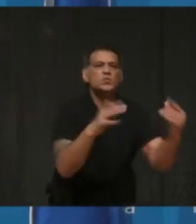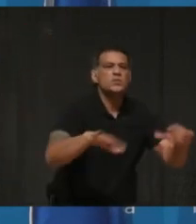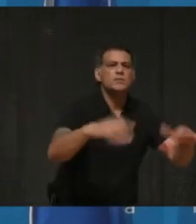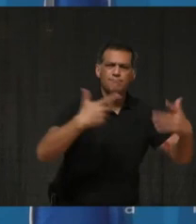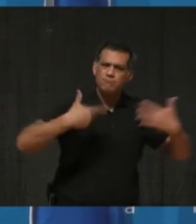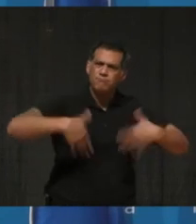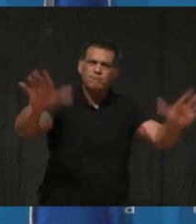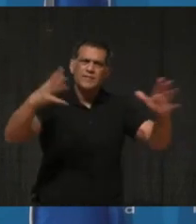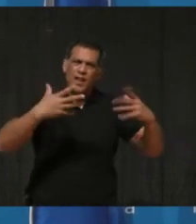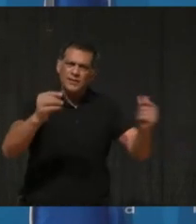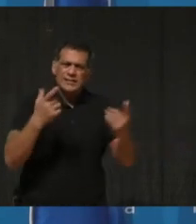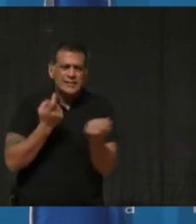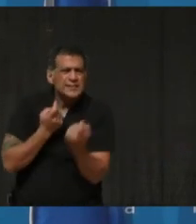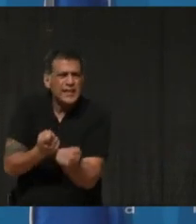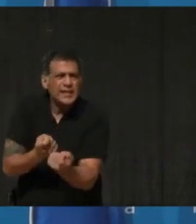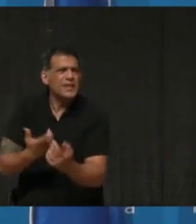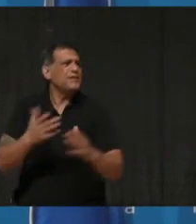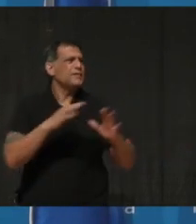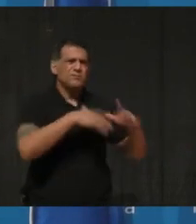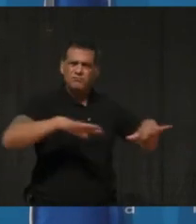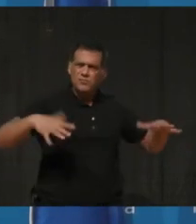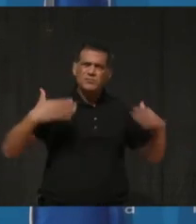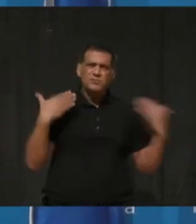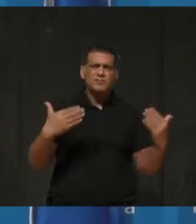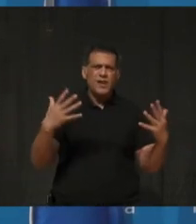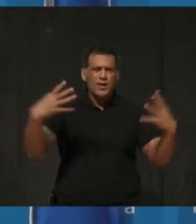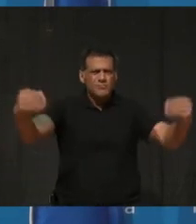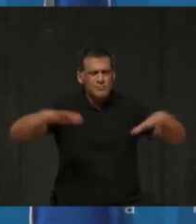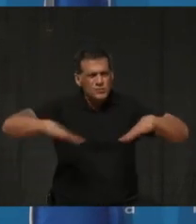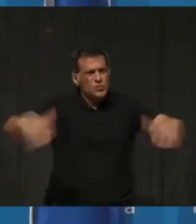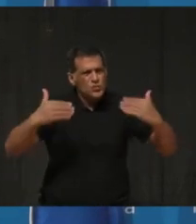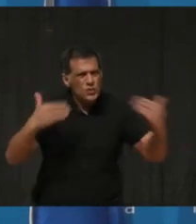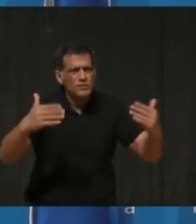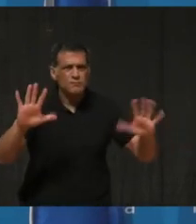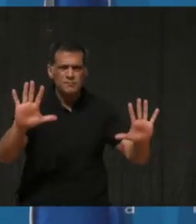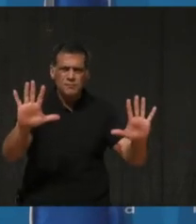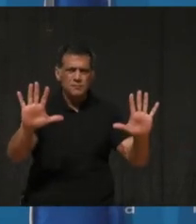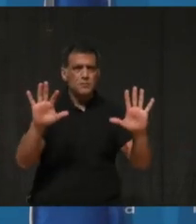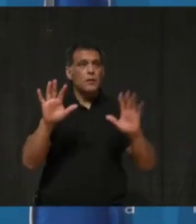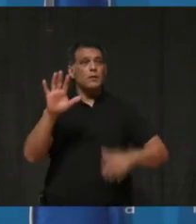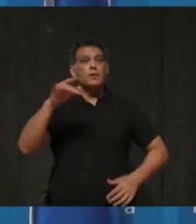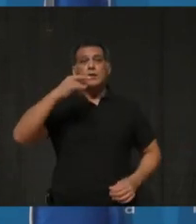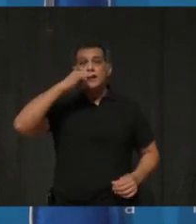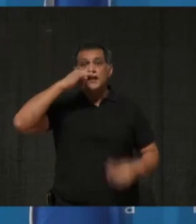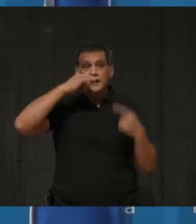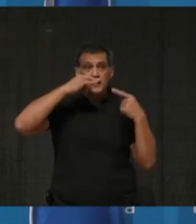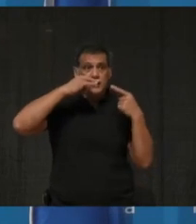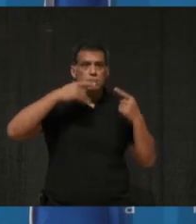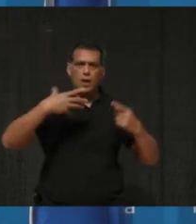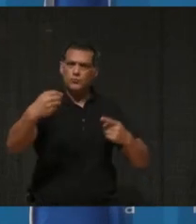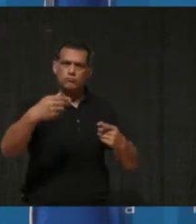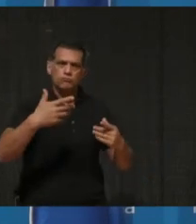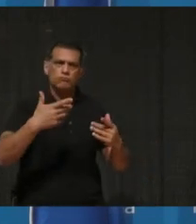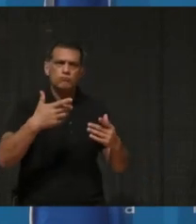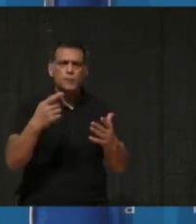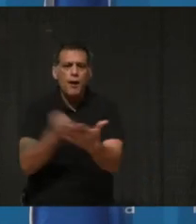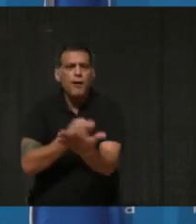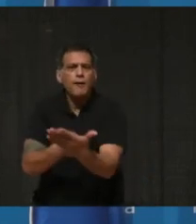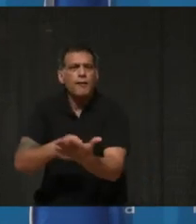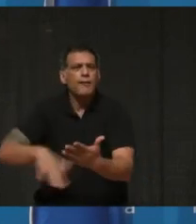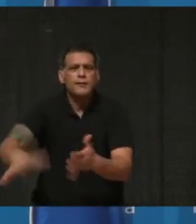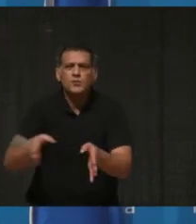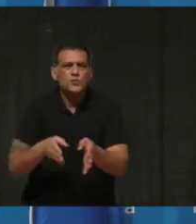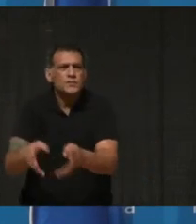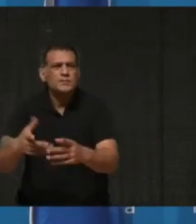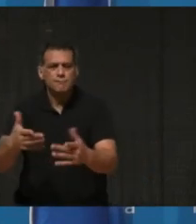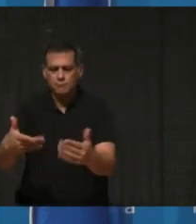can get outside right now and use the ski hills in our region so that kids can have a proper shinny game. We're still